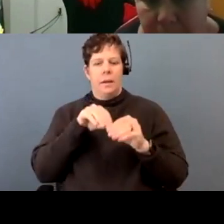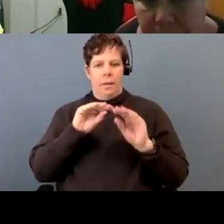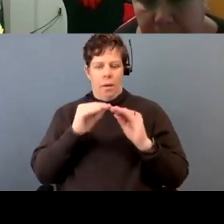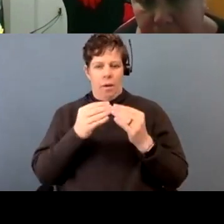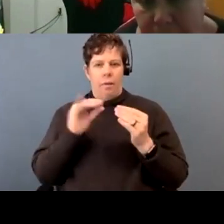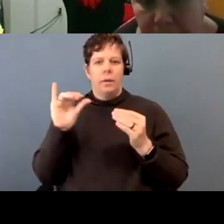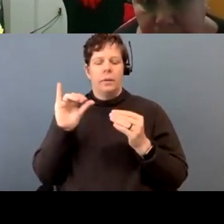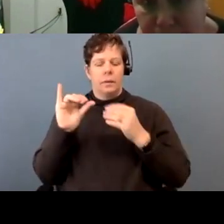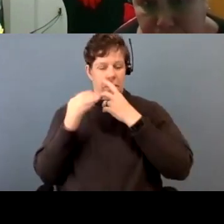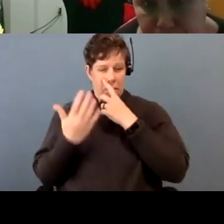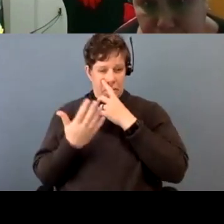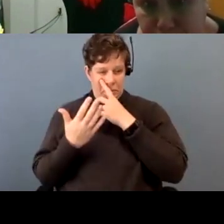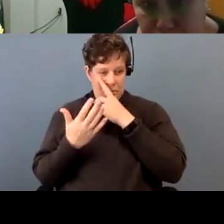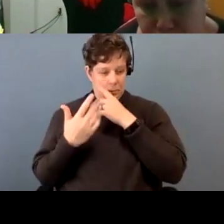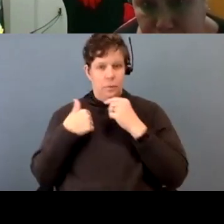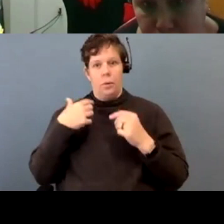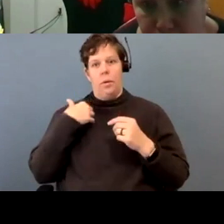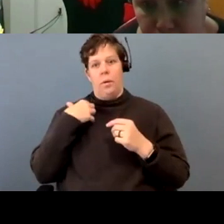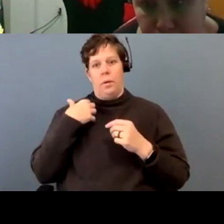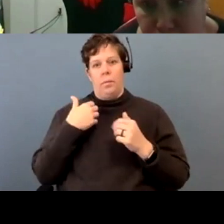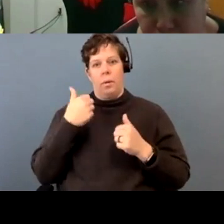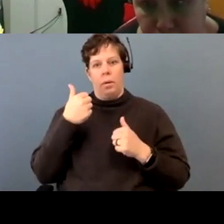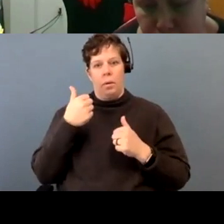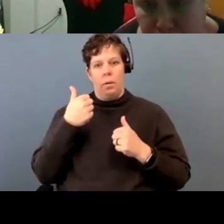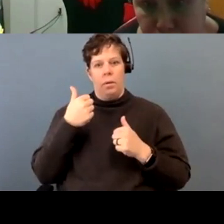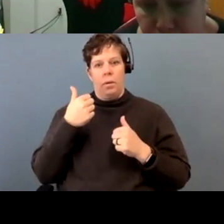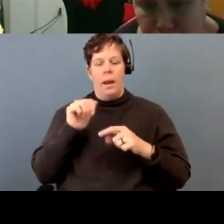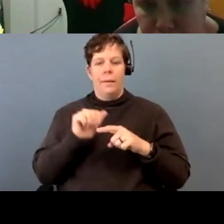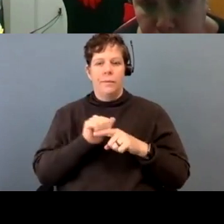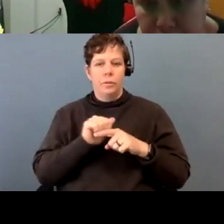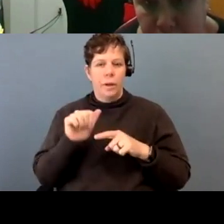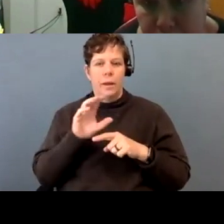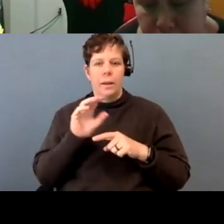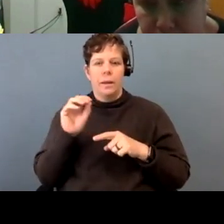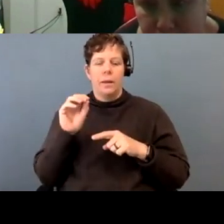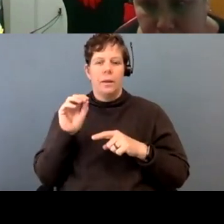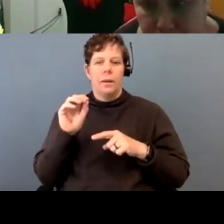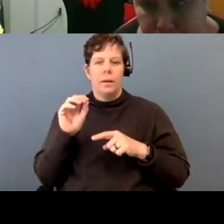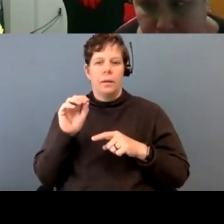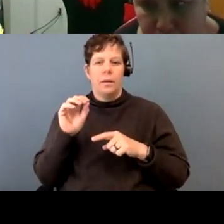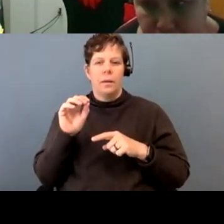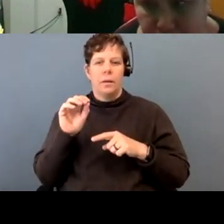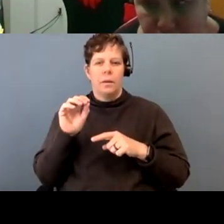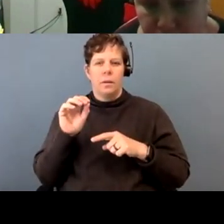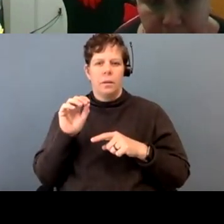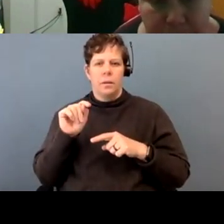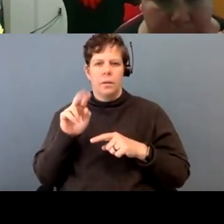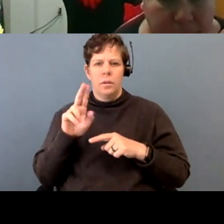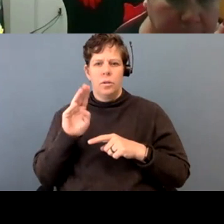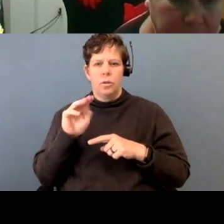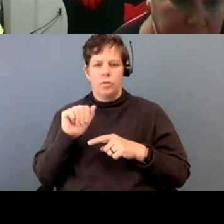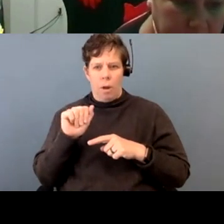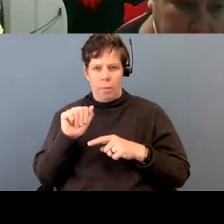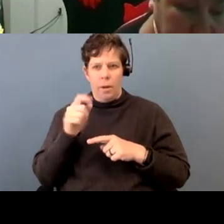Um, our boss, Norm Weech does have, um, training in the trauma, um, trauma therapy.